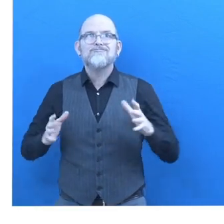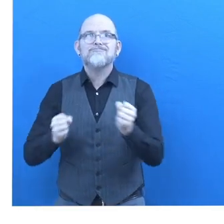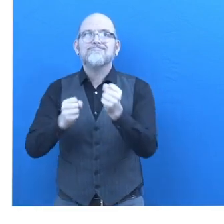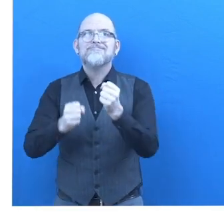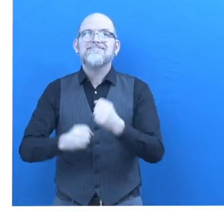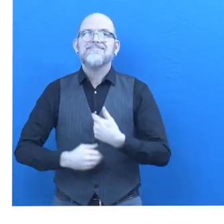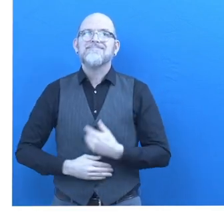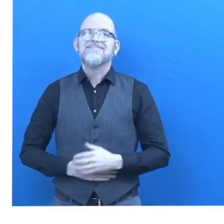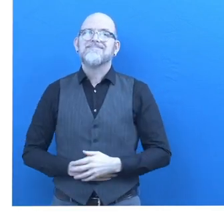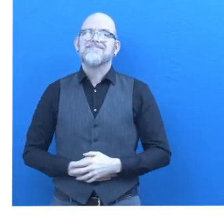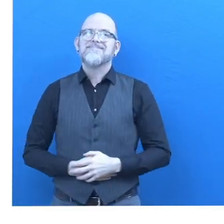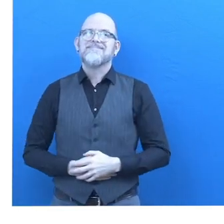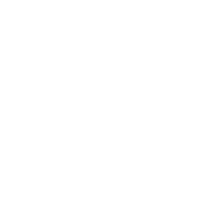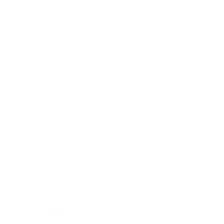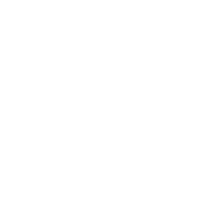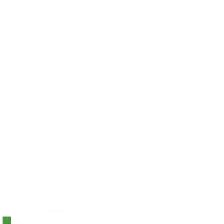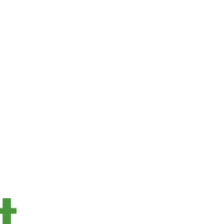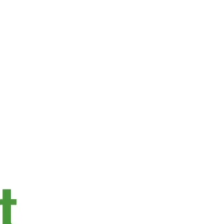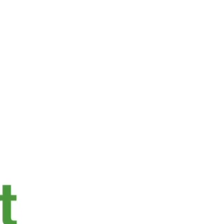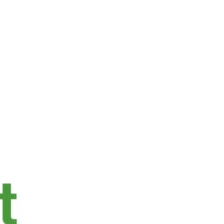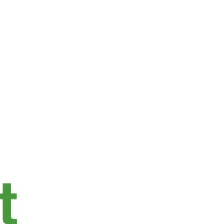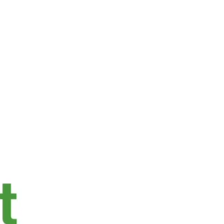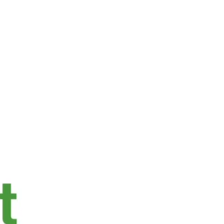Project, for a world without barriers.